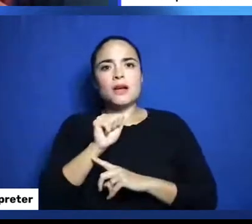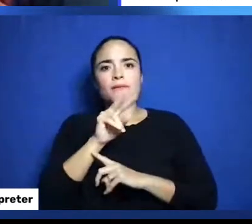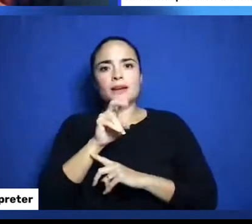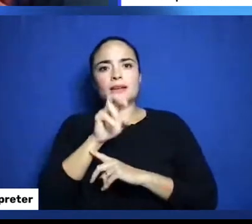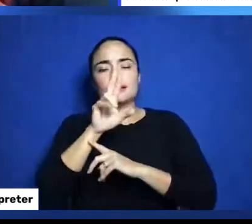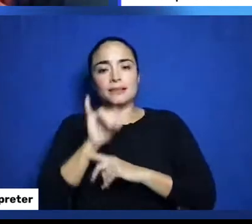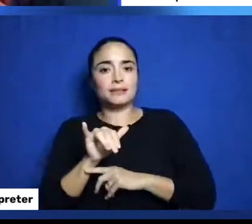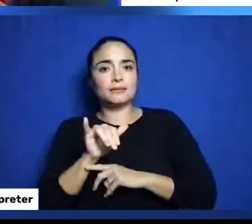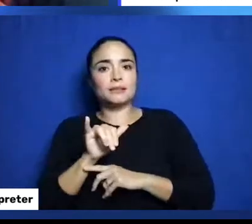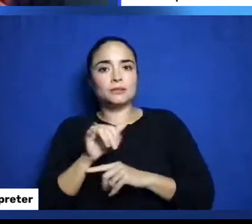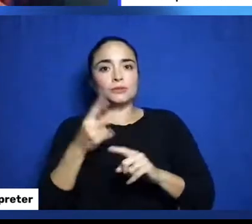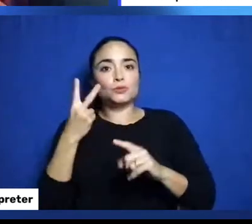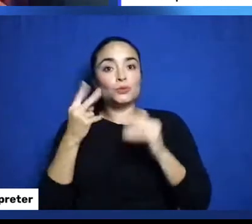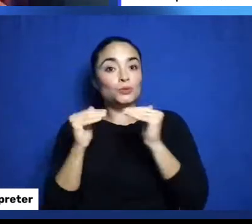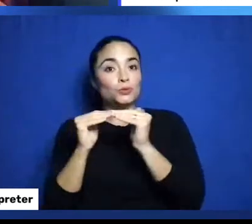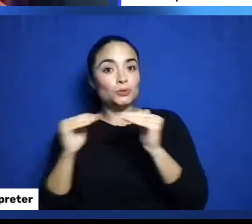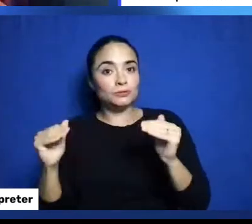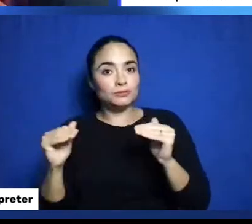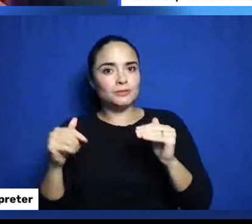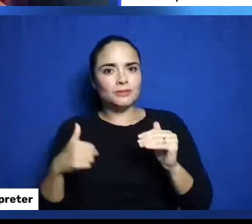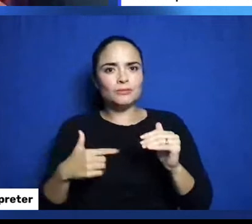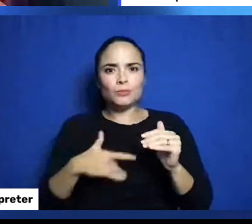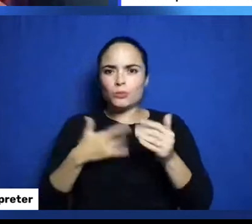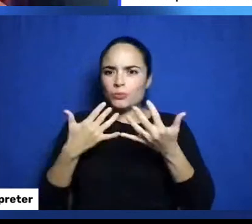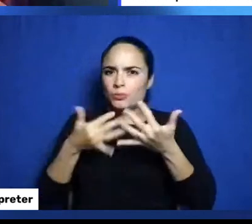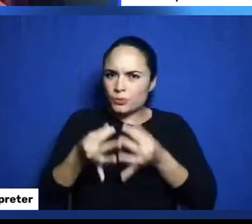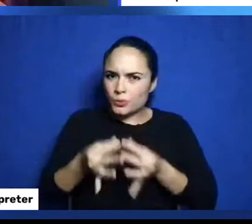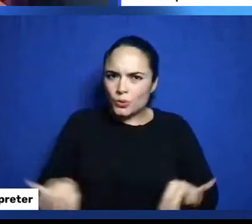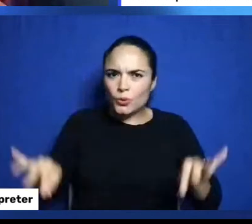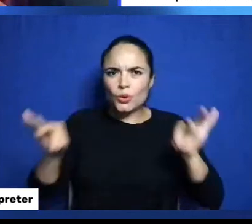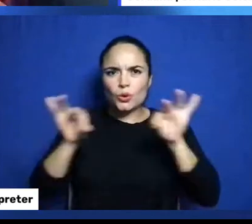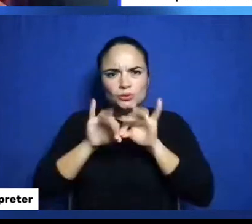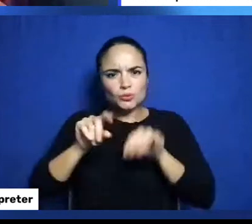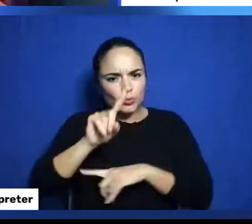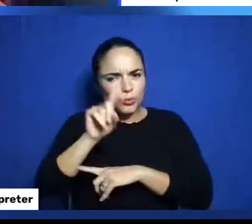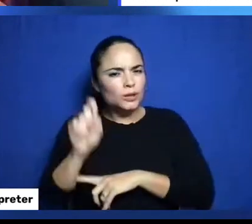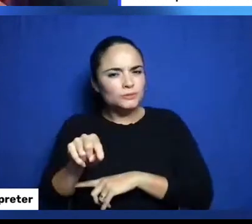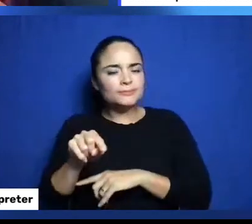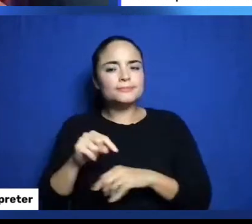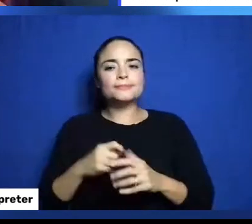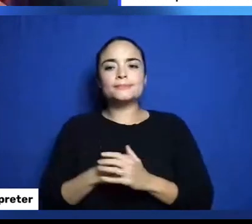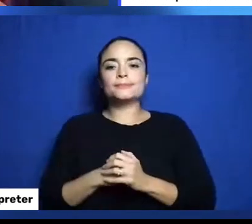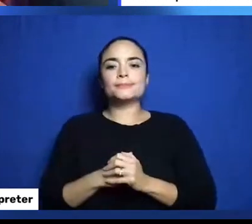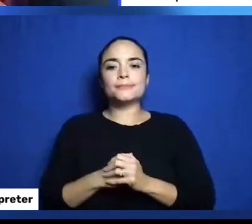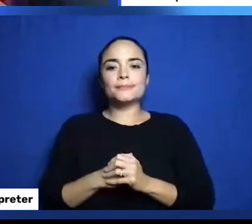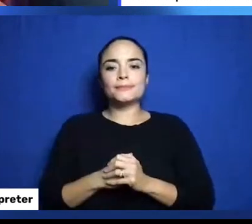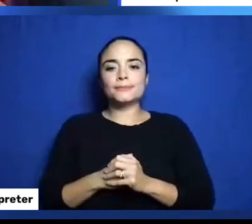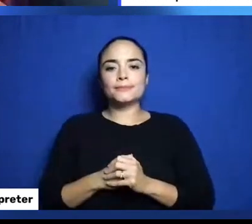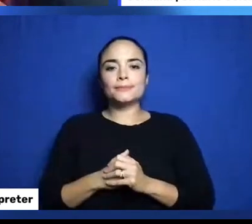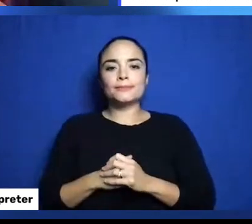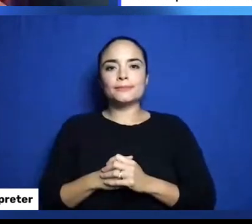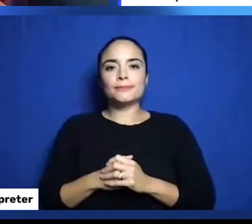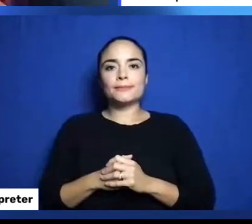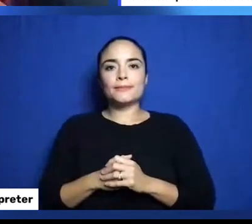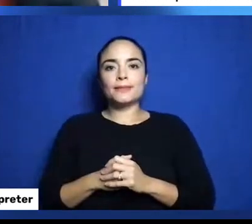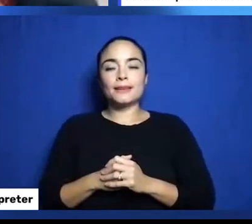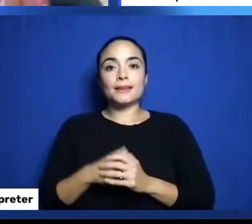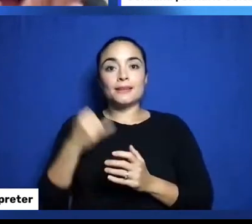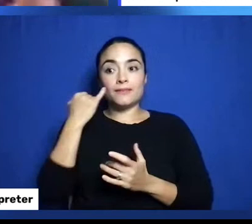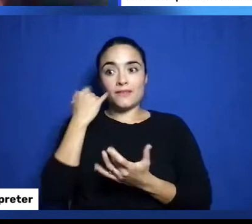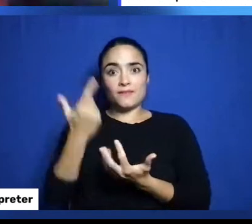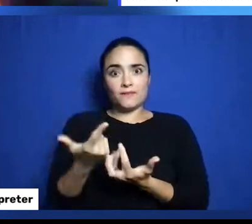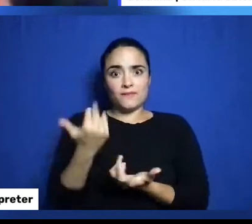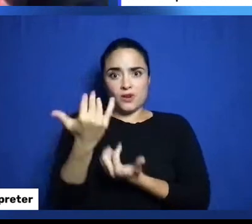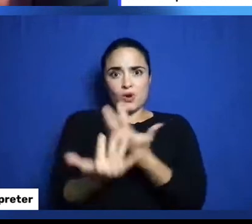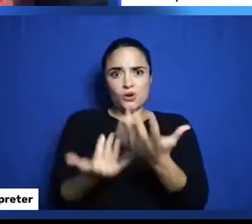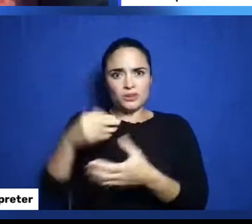question. I think. Avery would like to know. How do you keep the teepee safe with a fire inside of it? That